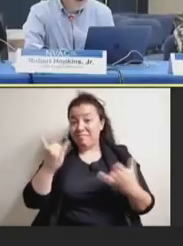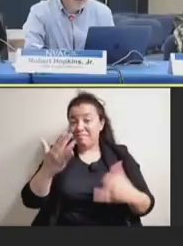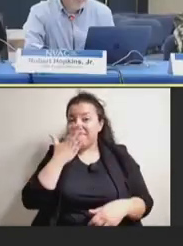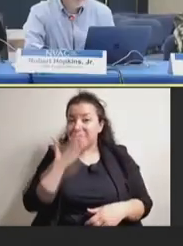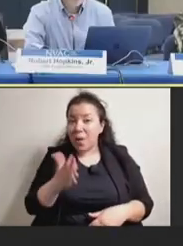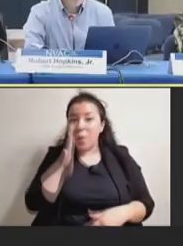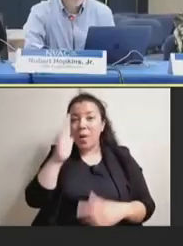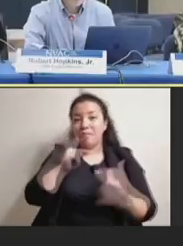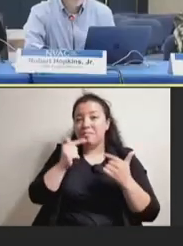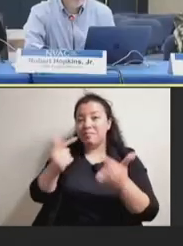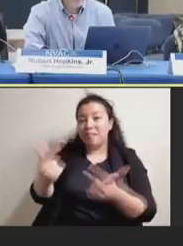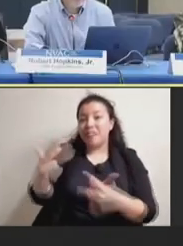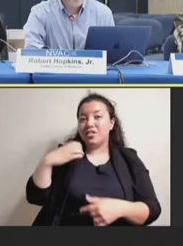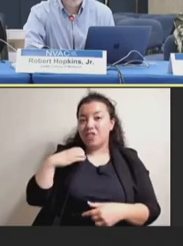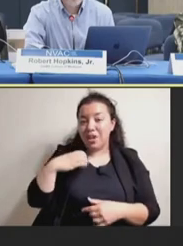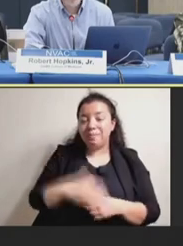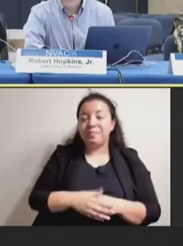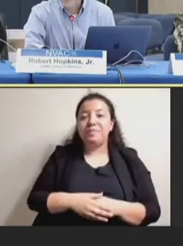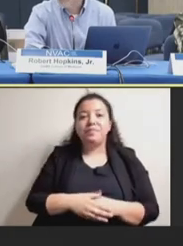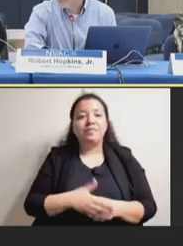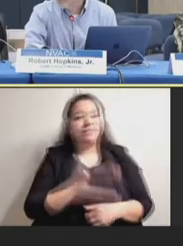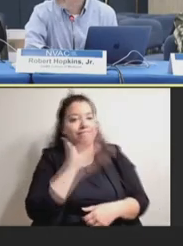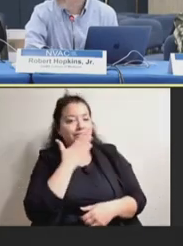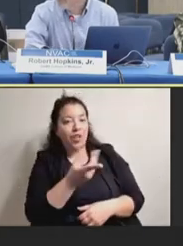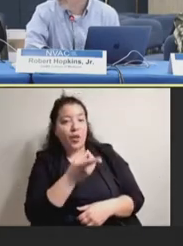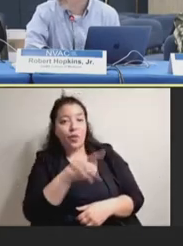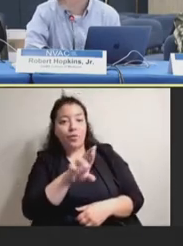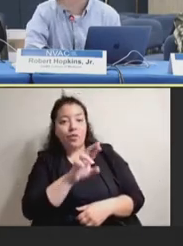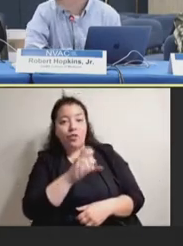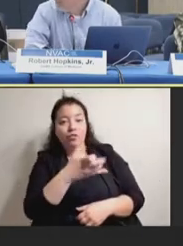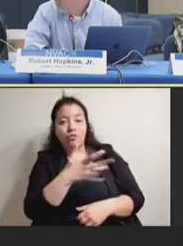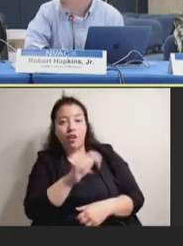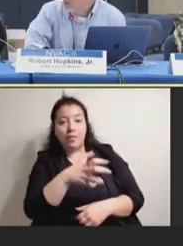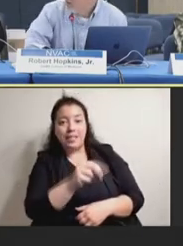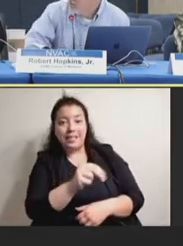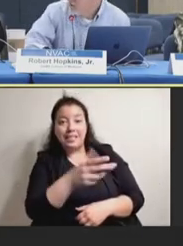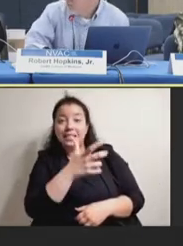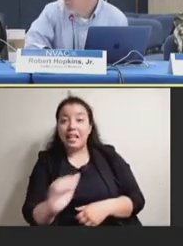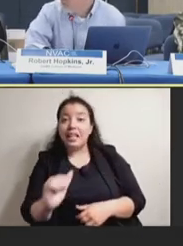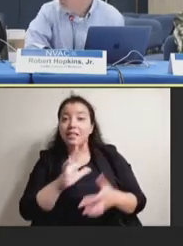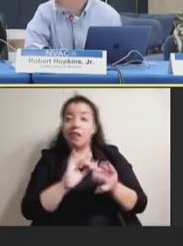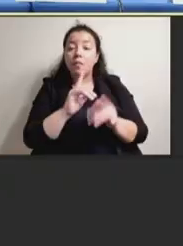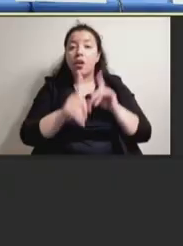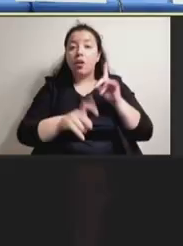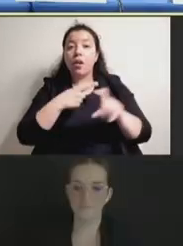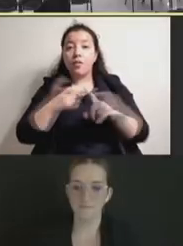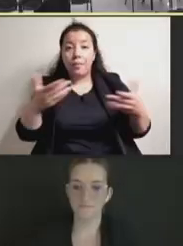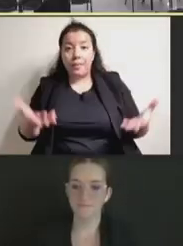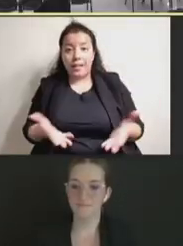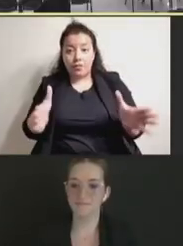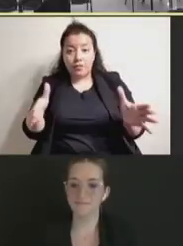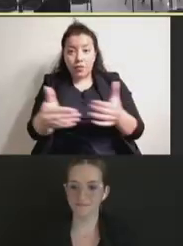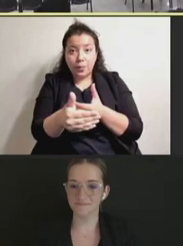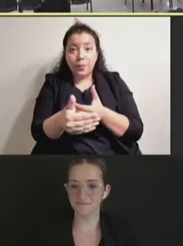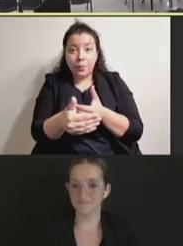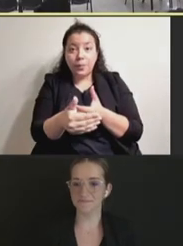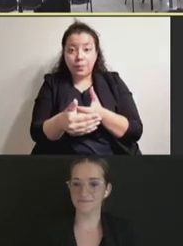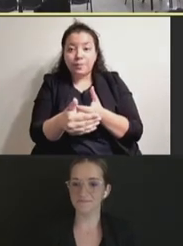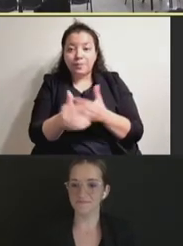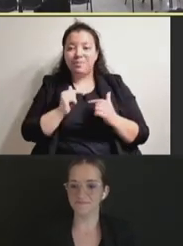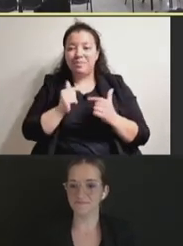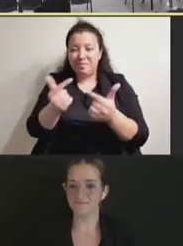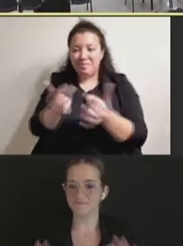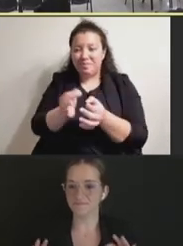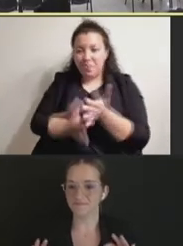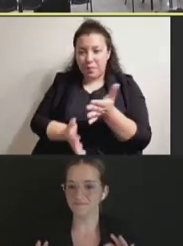Thank you, Dr. Robertson. Are there any questions or comments from the members here in the room? John, please. John Hi. This is John